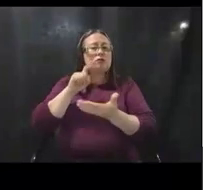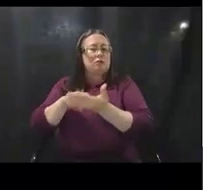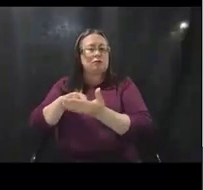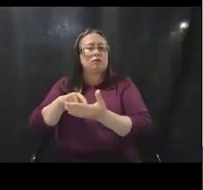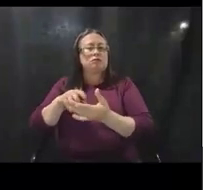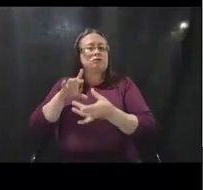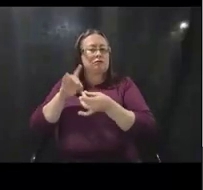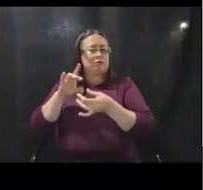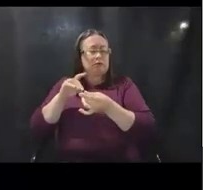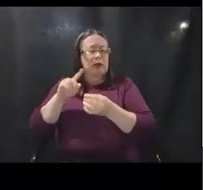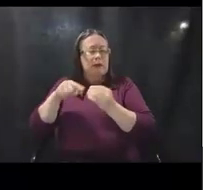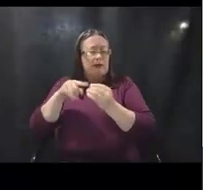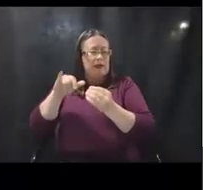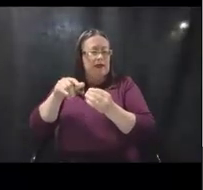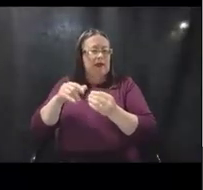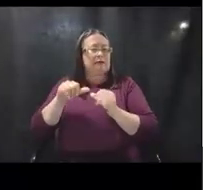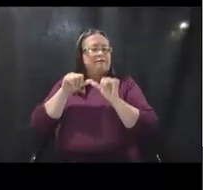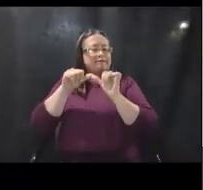course of this webinar.